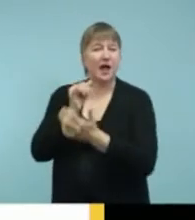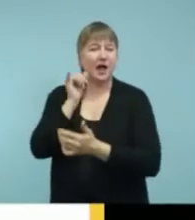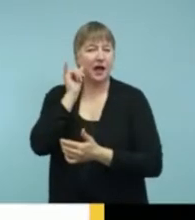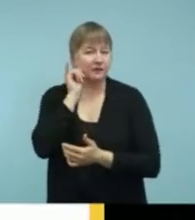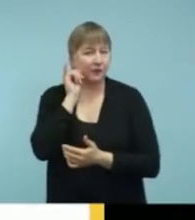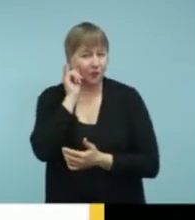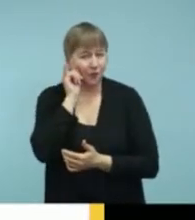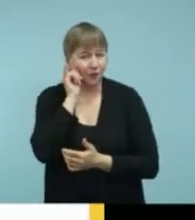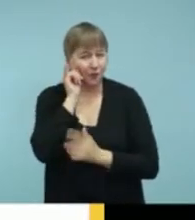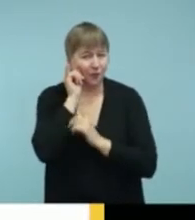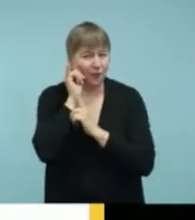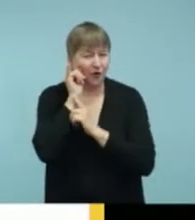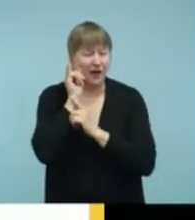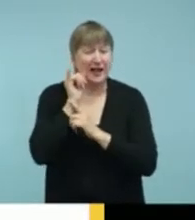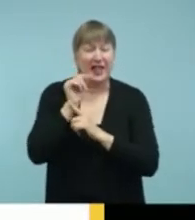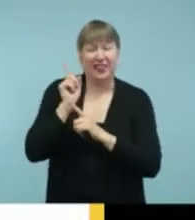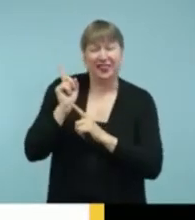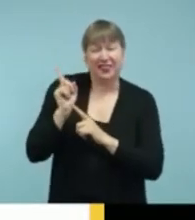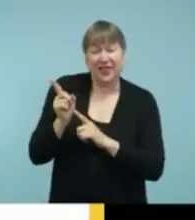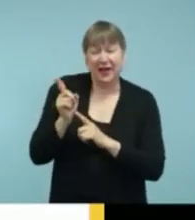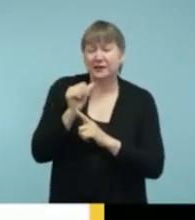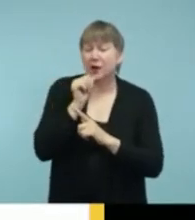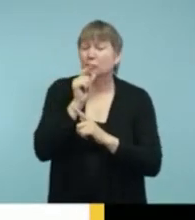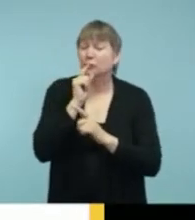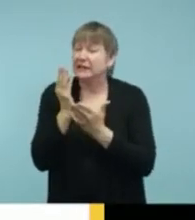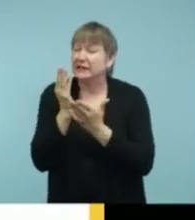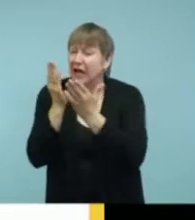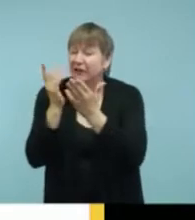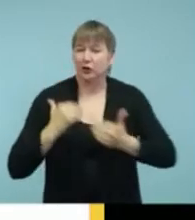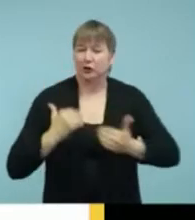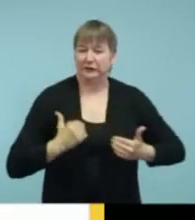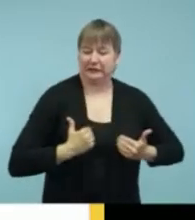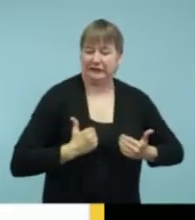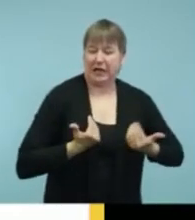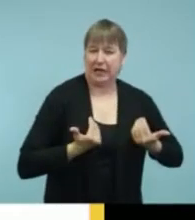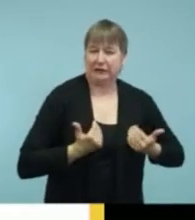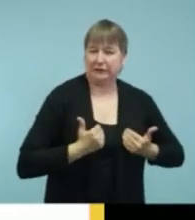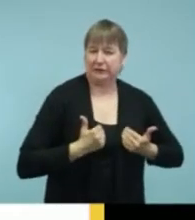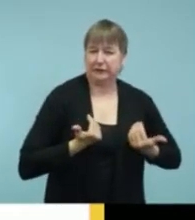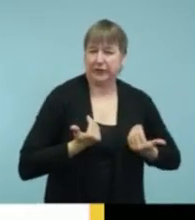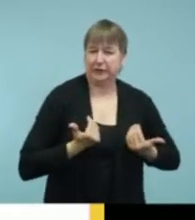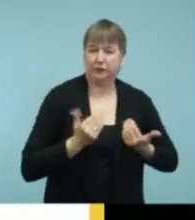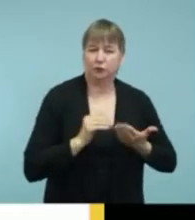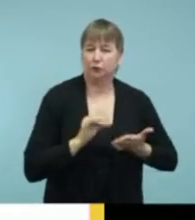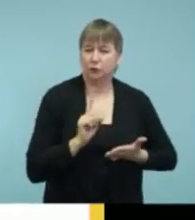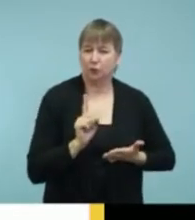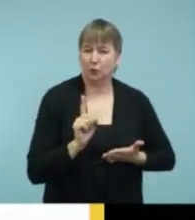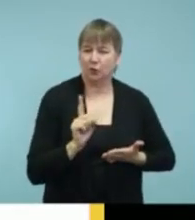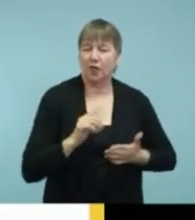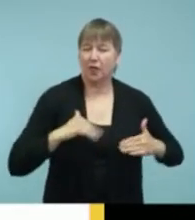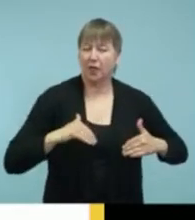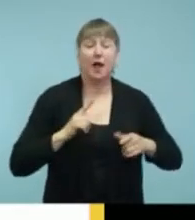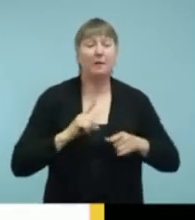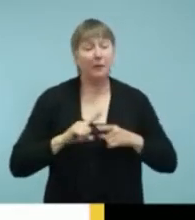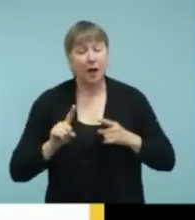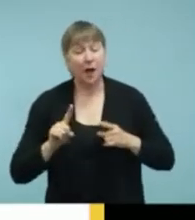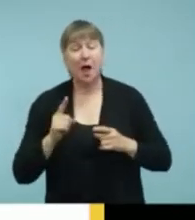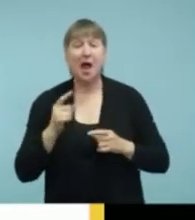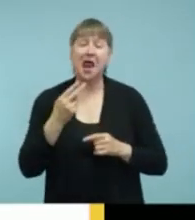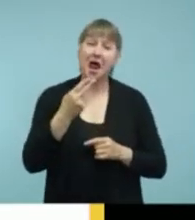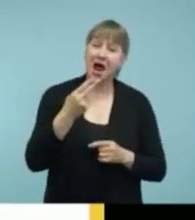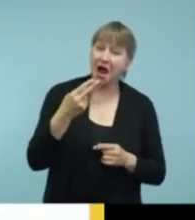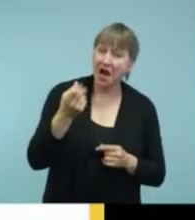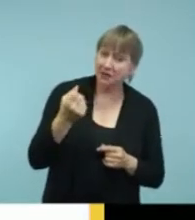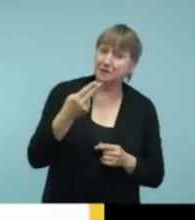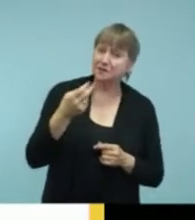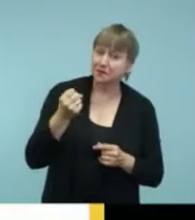these for the young, young students. However, we are seeing more high school age students starting to get some